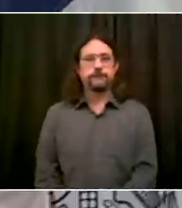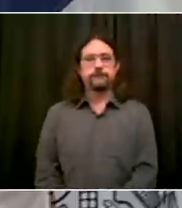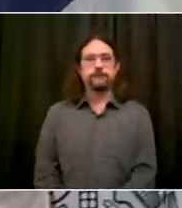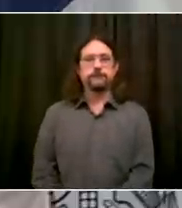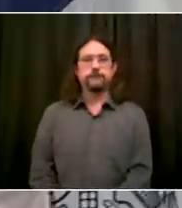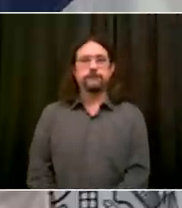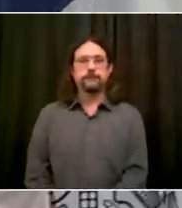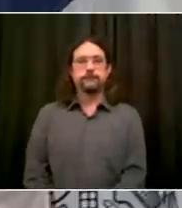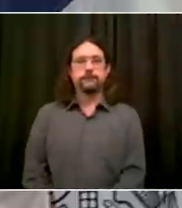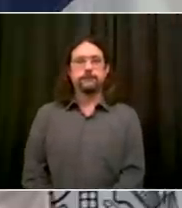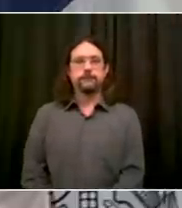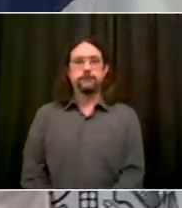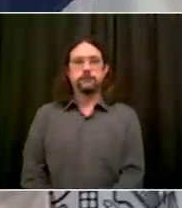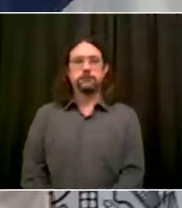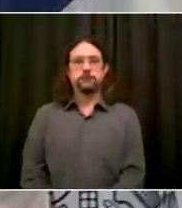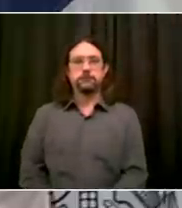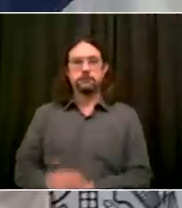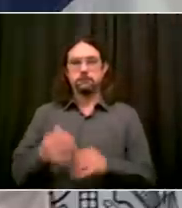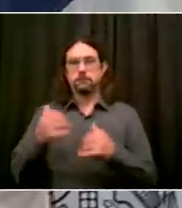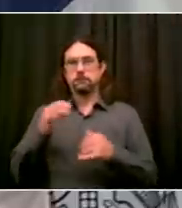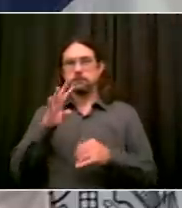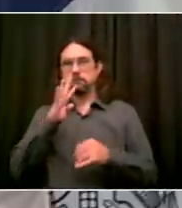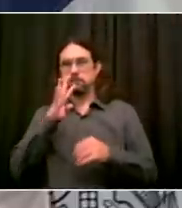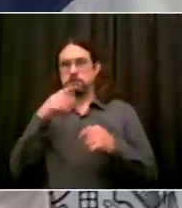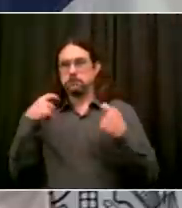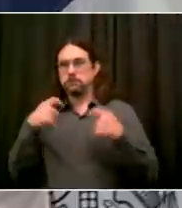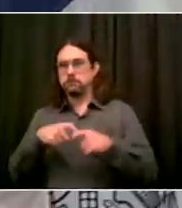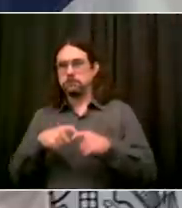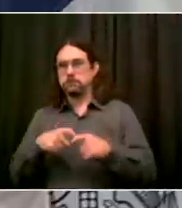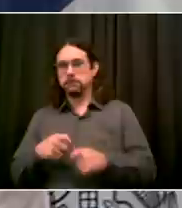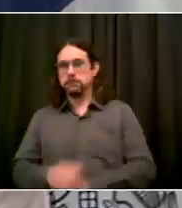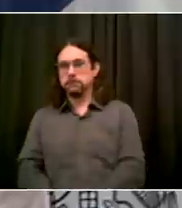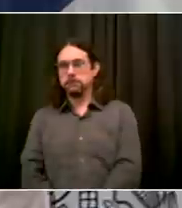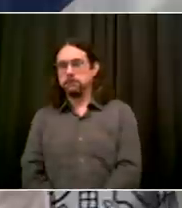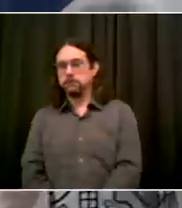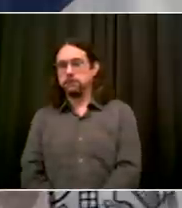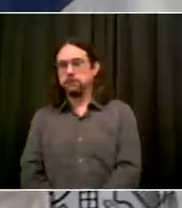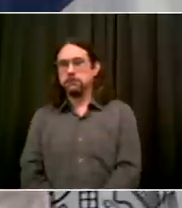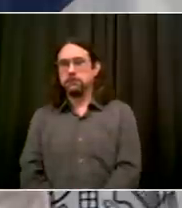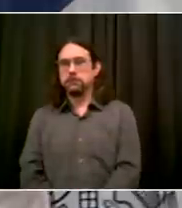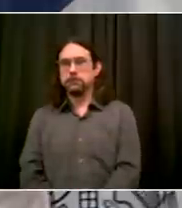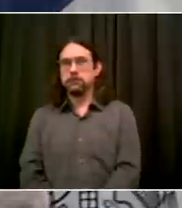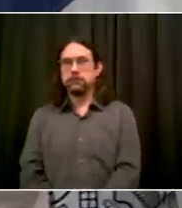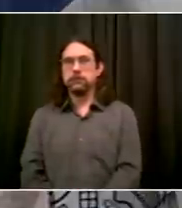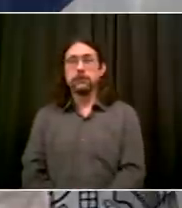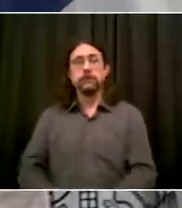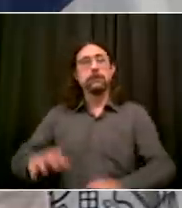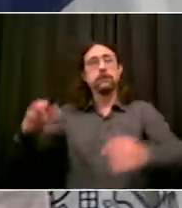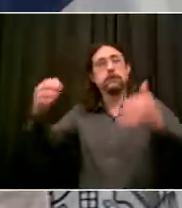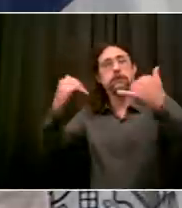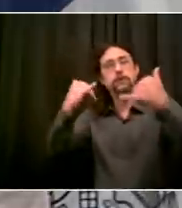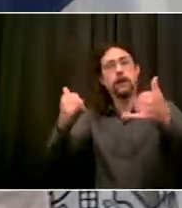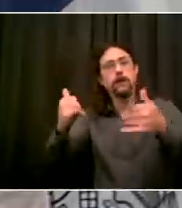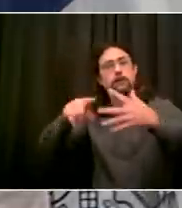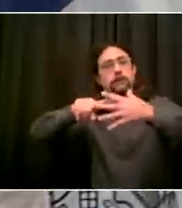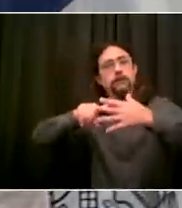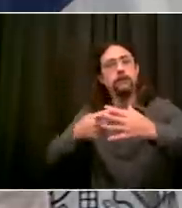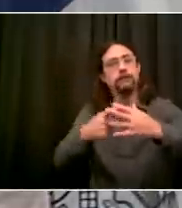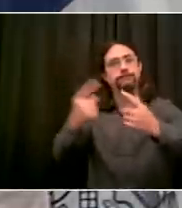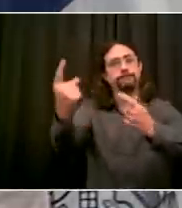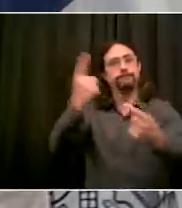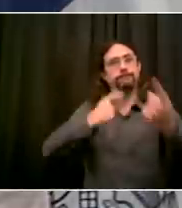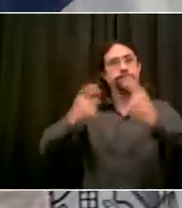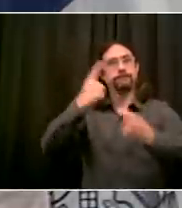With that, let's turn to our colleagues in the media. Please let me know the name and outlet of each journalist. Hi, all. We'll now begin our Q